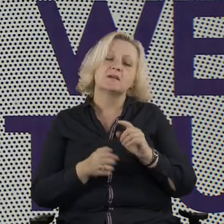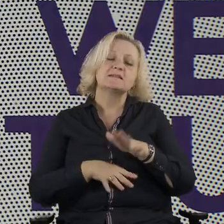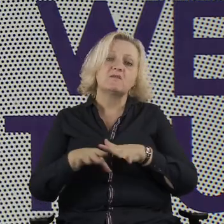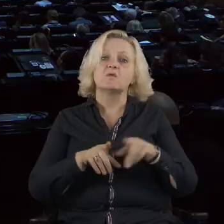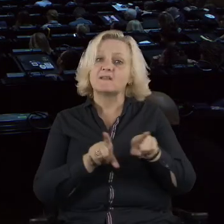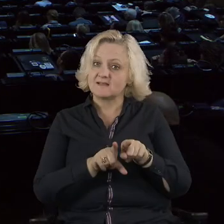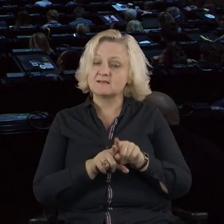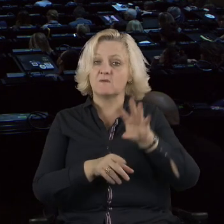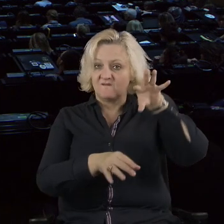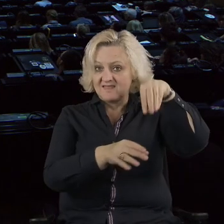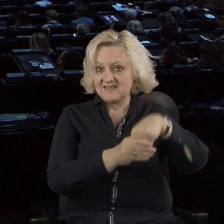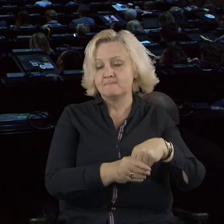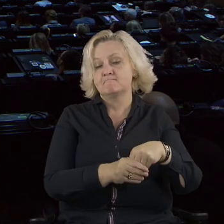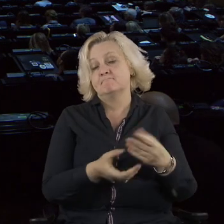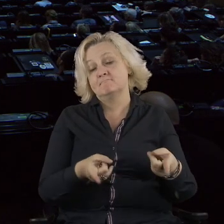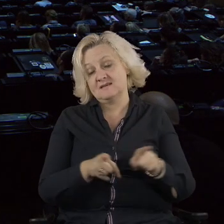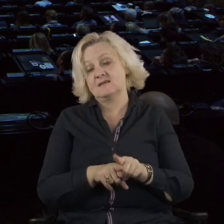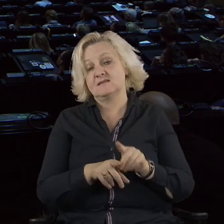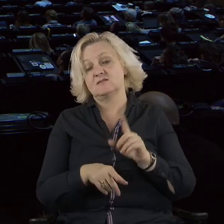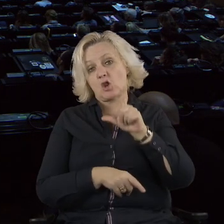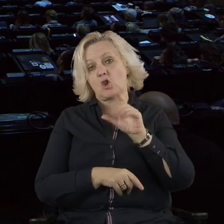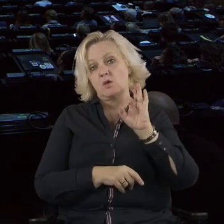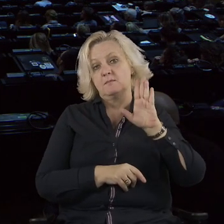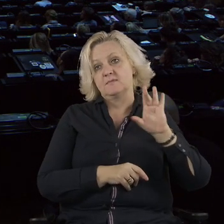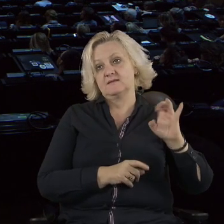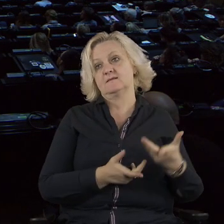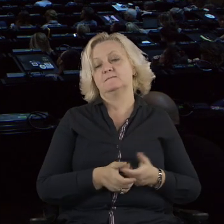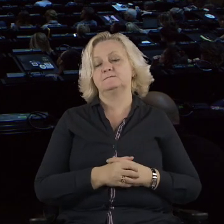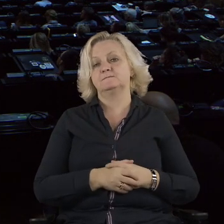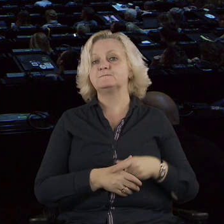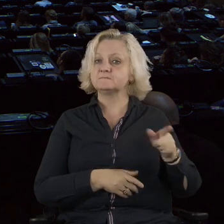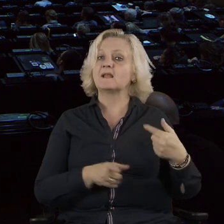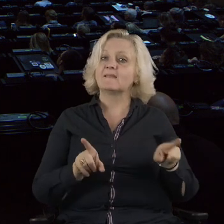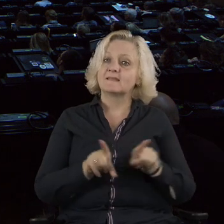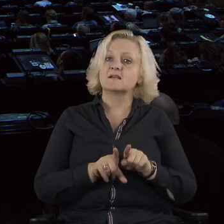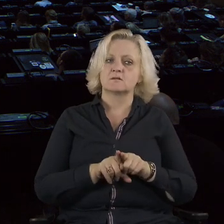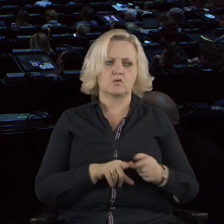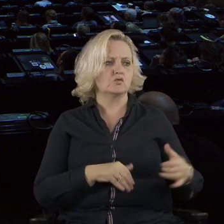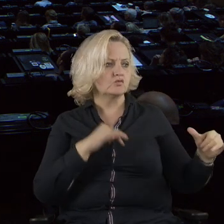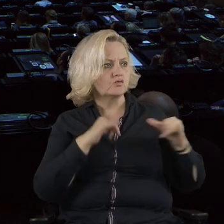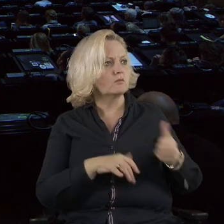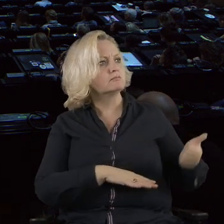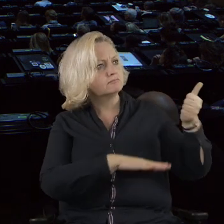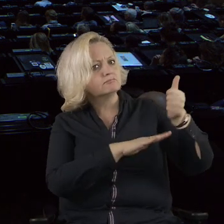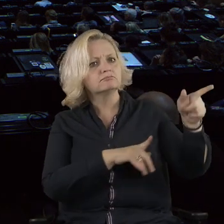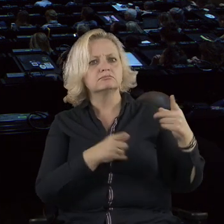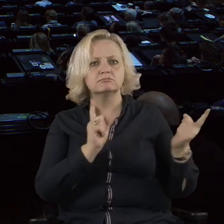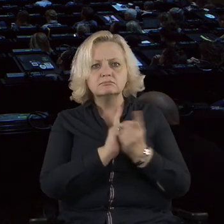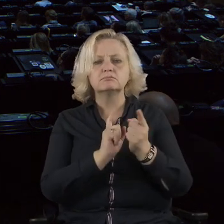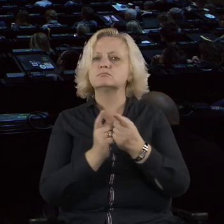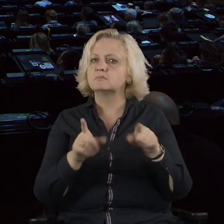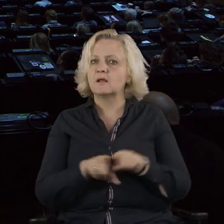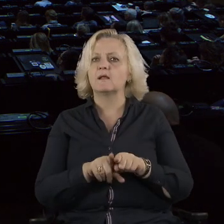public servants to start declaring acts of them being lobbied. So that we could cross-check and cross-examine